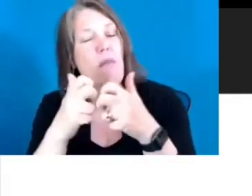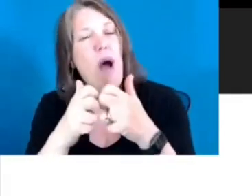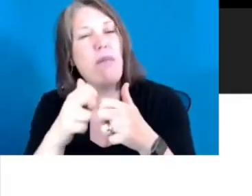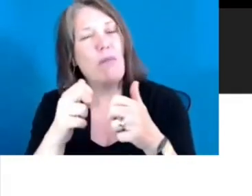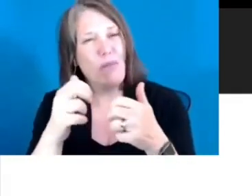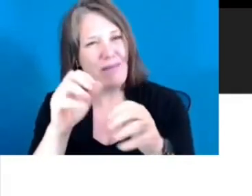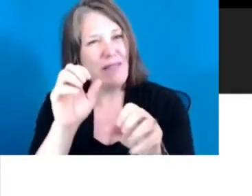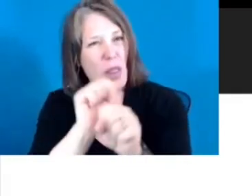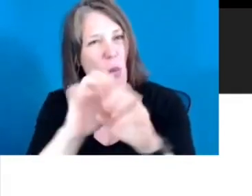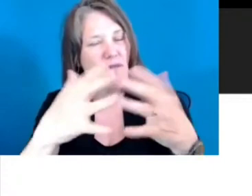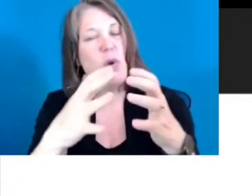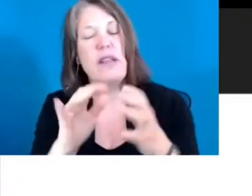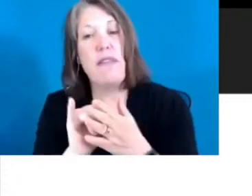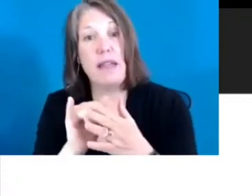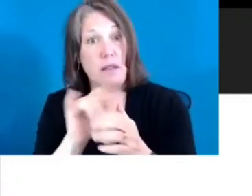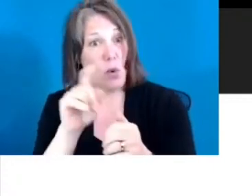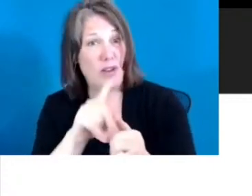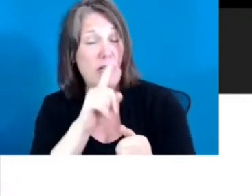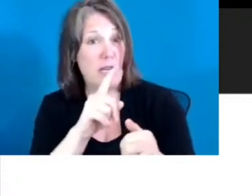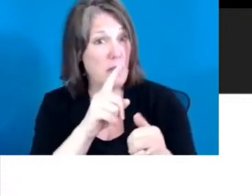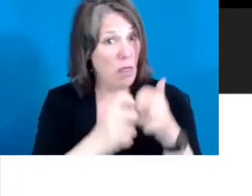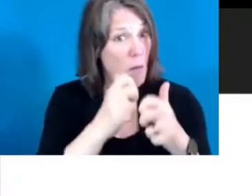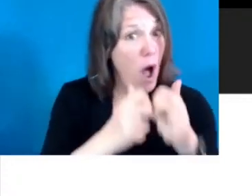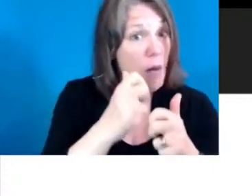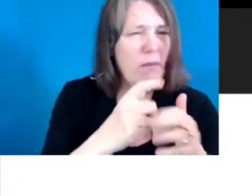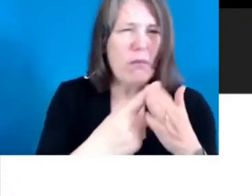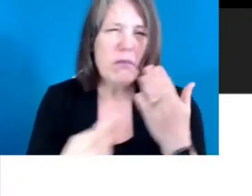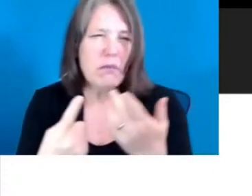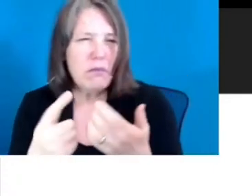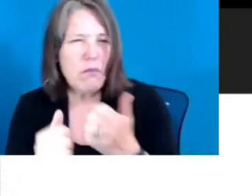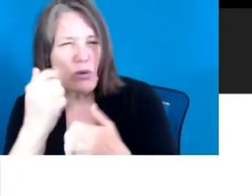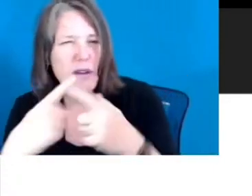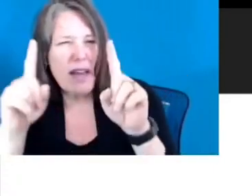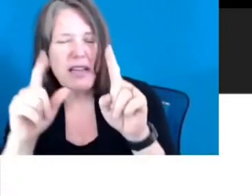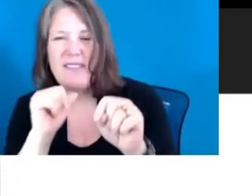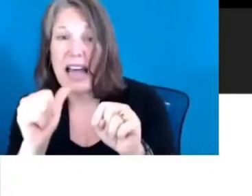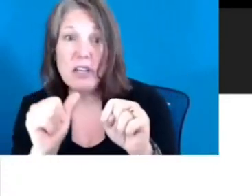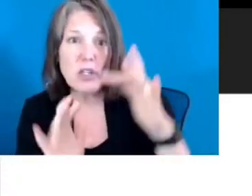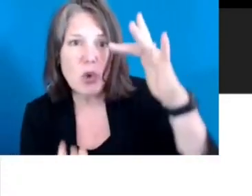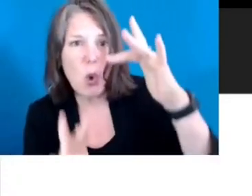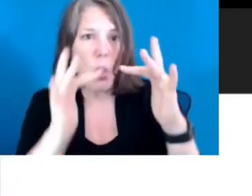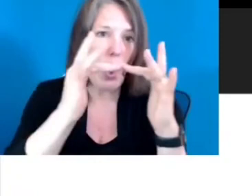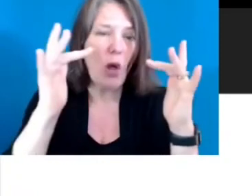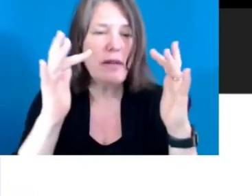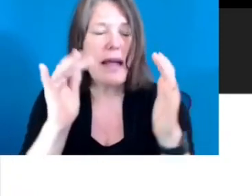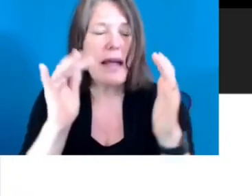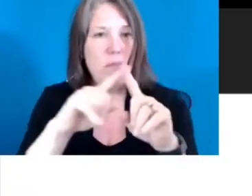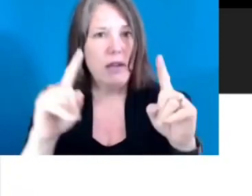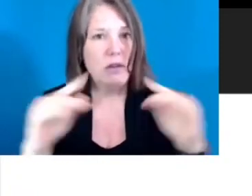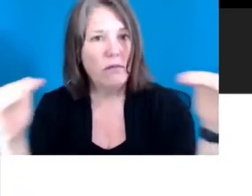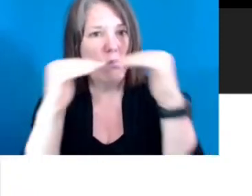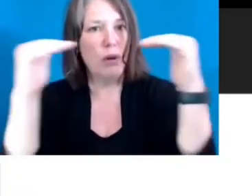And the question is, if that is the problem, what's the most effective way, not just to close the gap, but to prevent the gap?